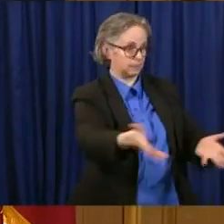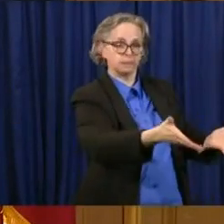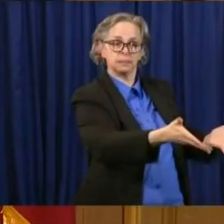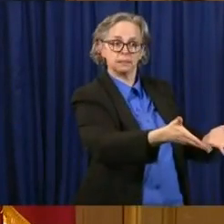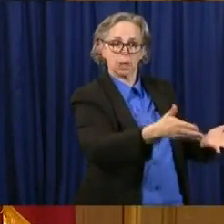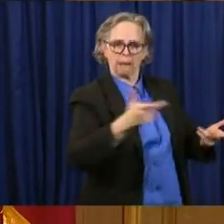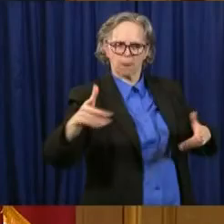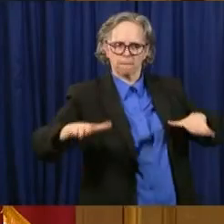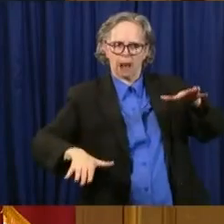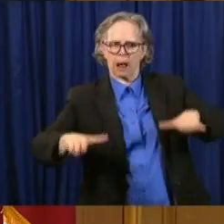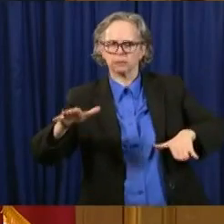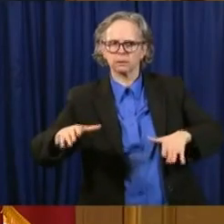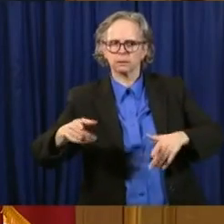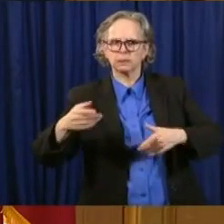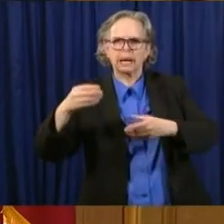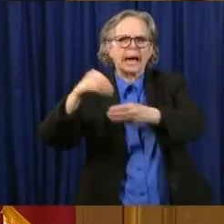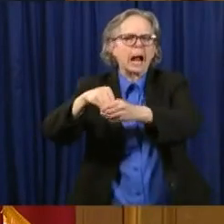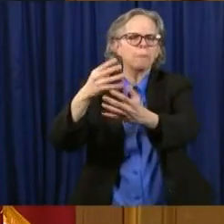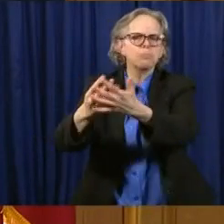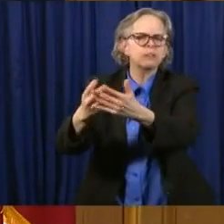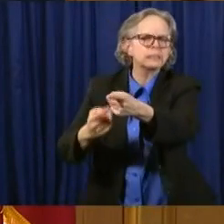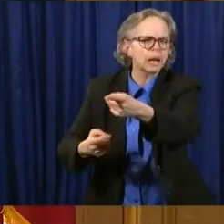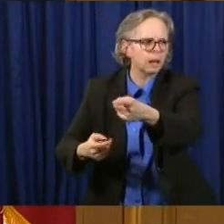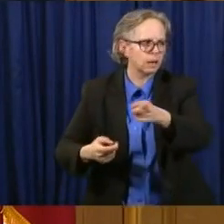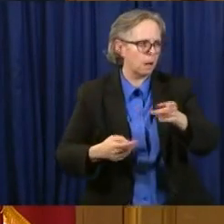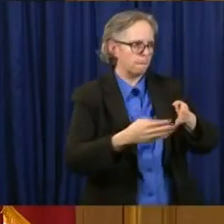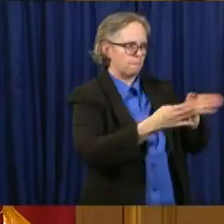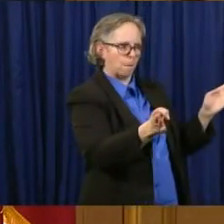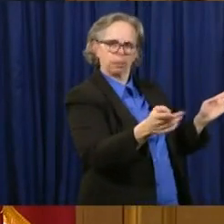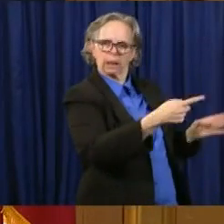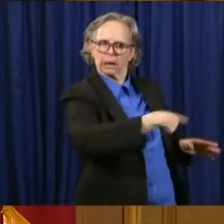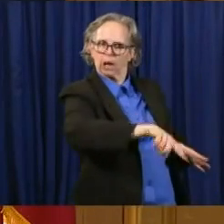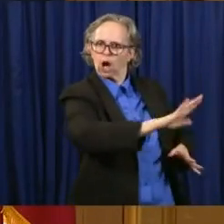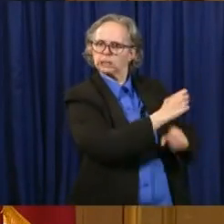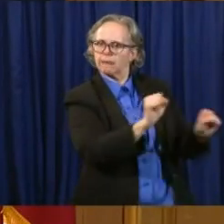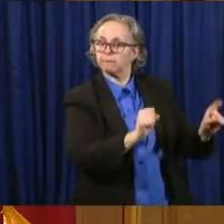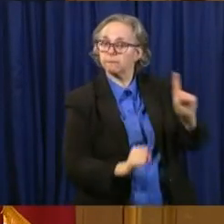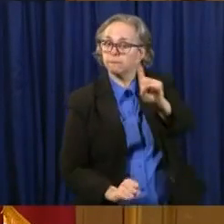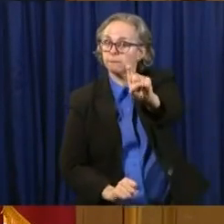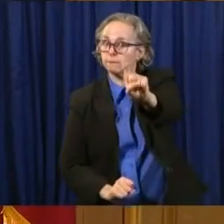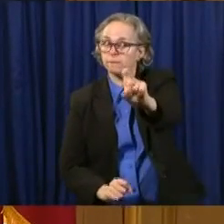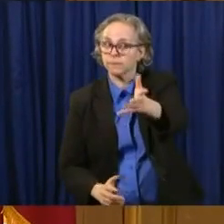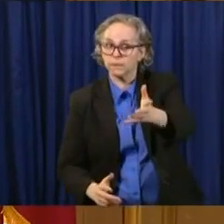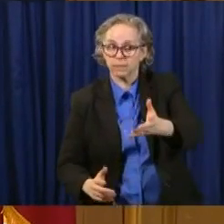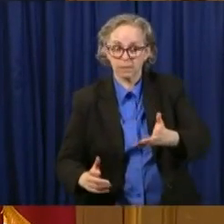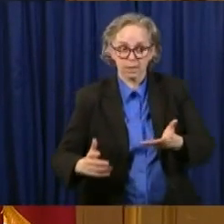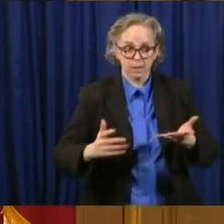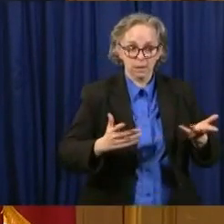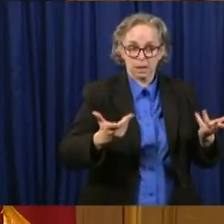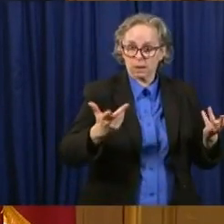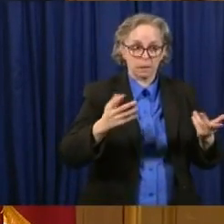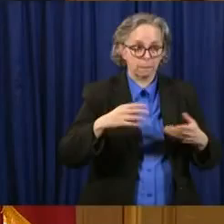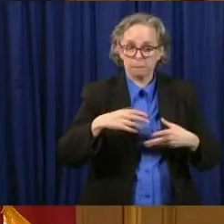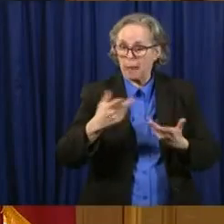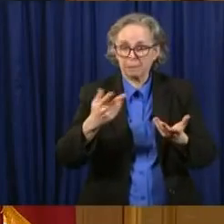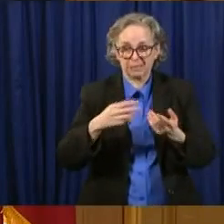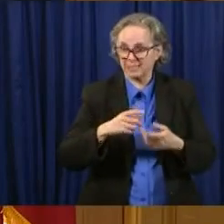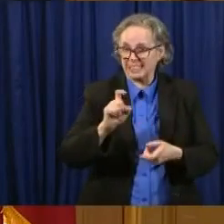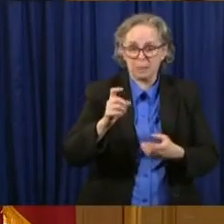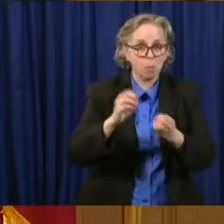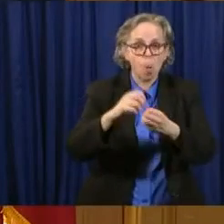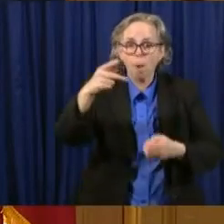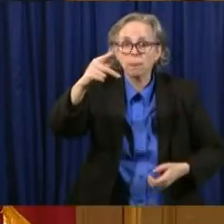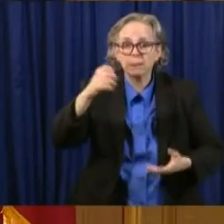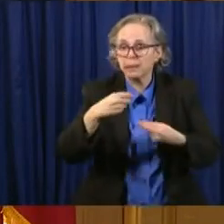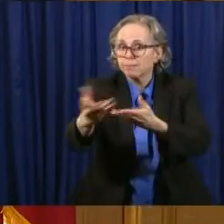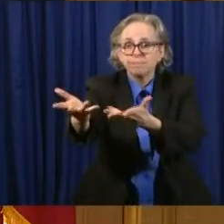dramatically increased personal protection. We have guaranteed, I guaranteed the director this morning that there's going to